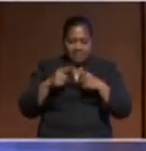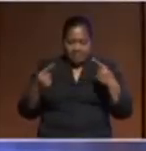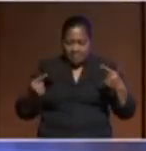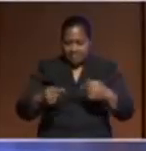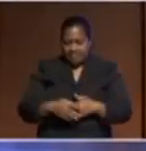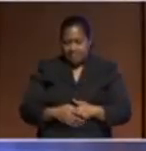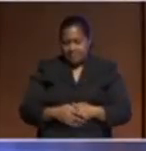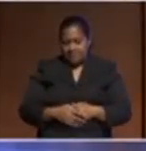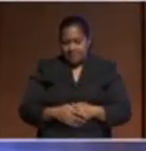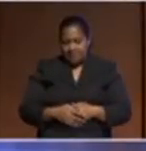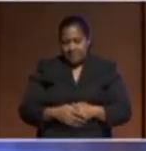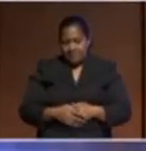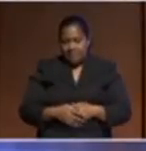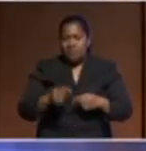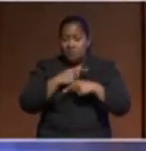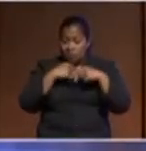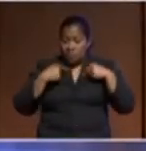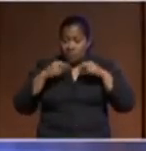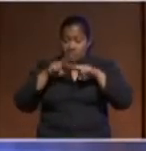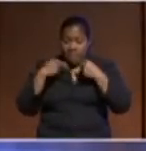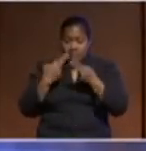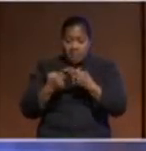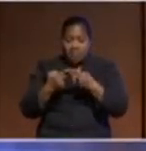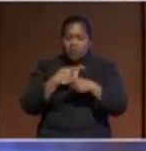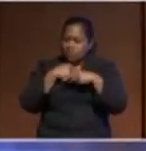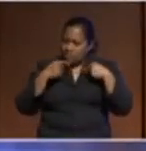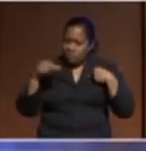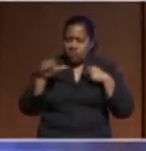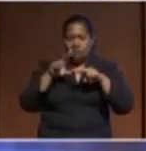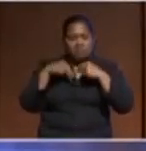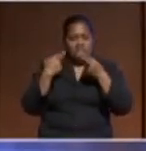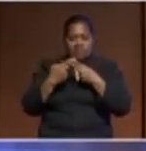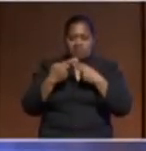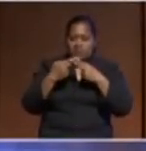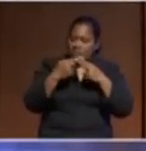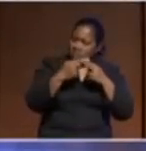if we're going to be family we have to be family all the way